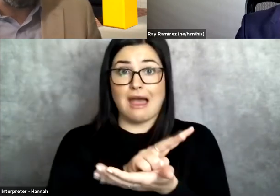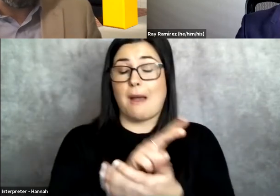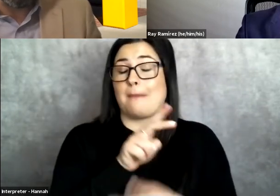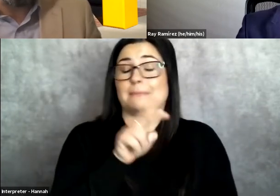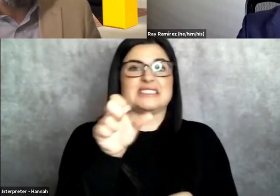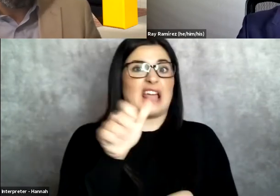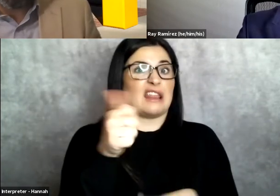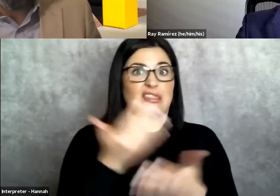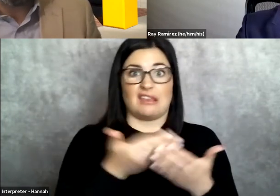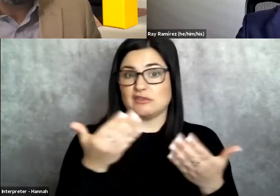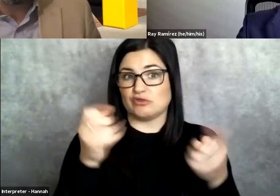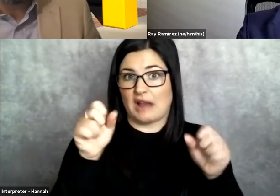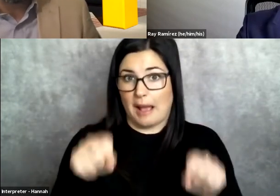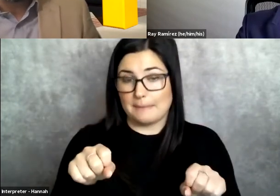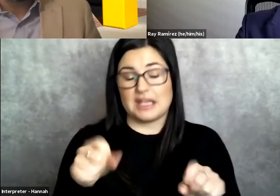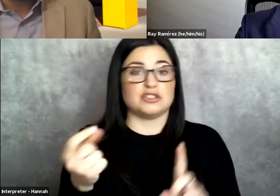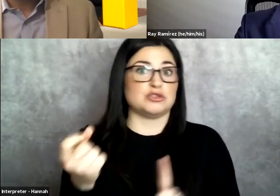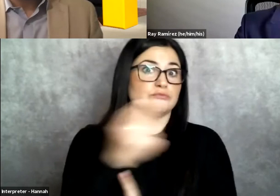everything off track.